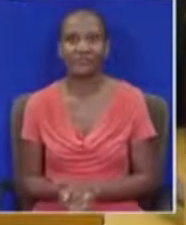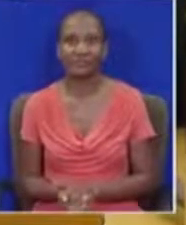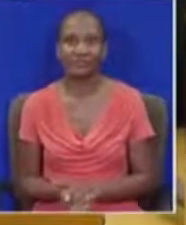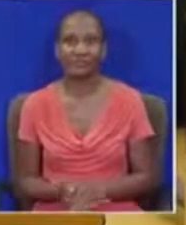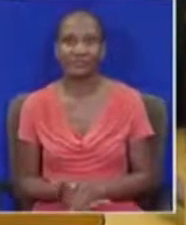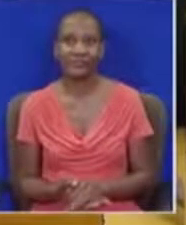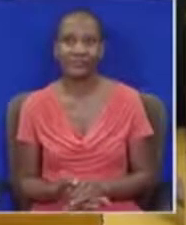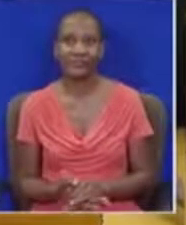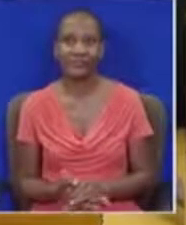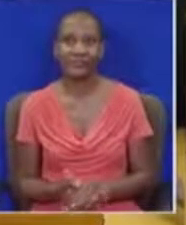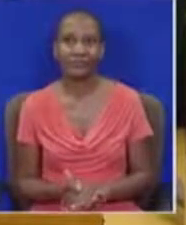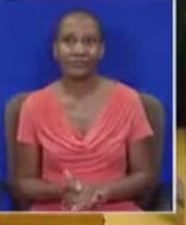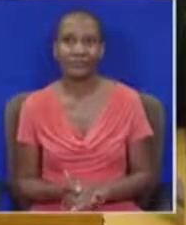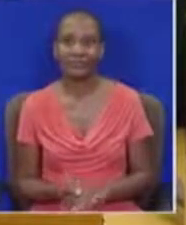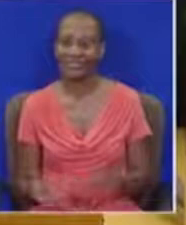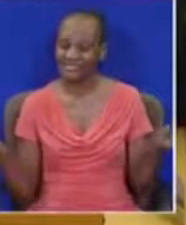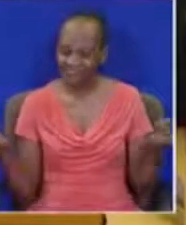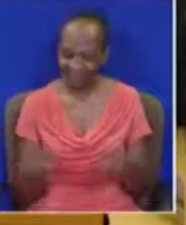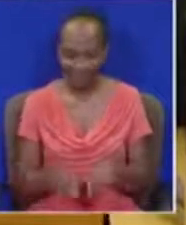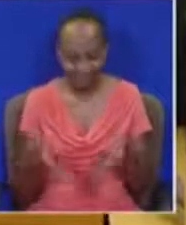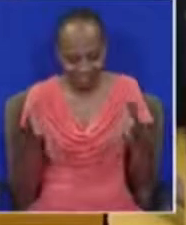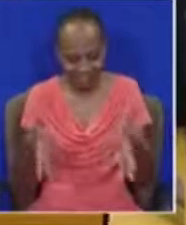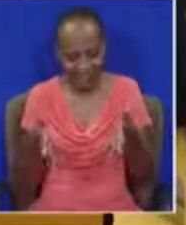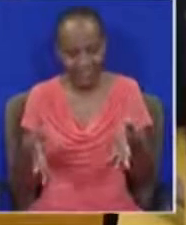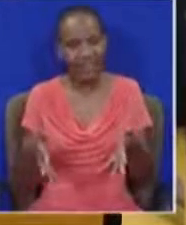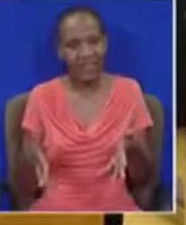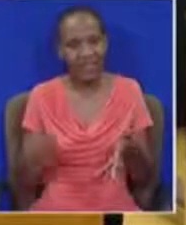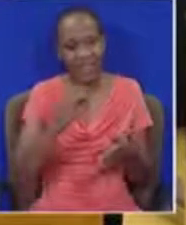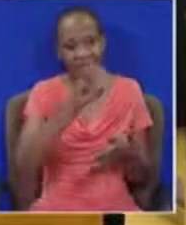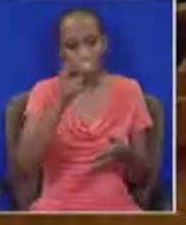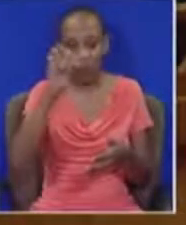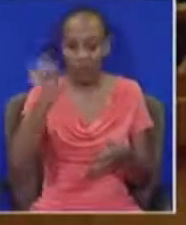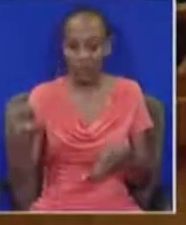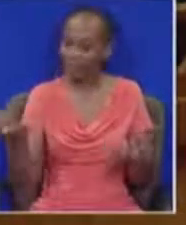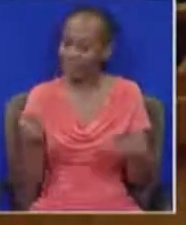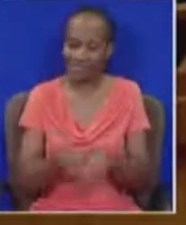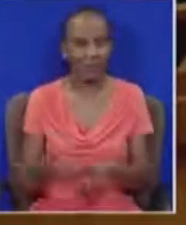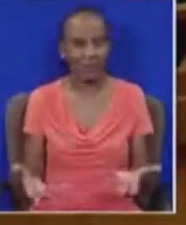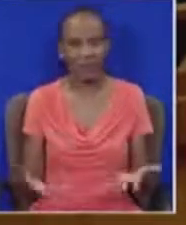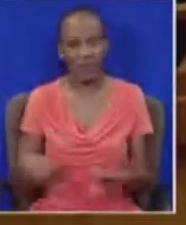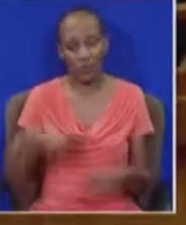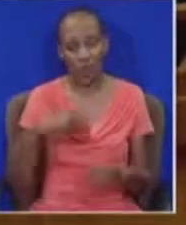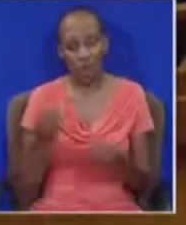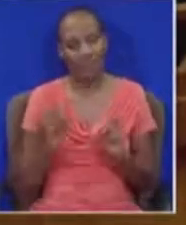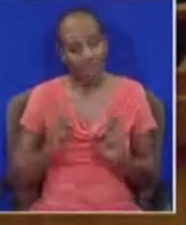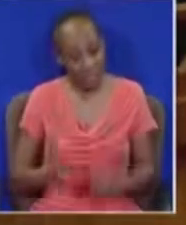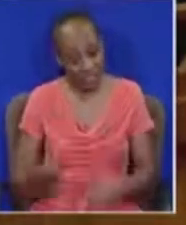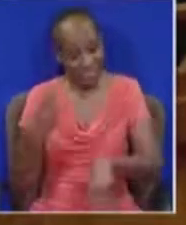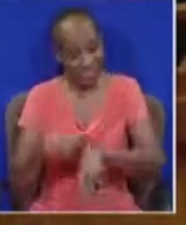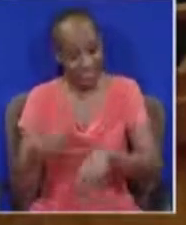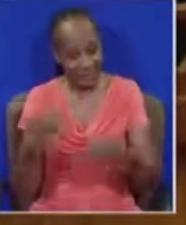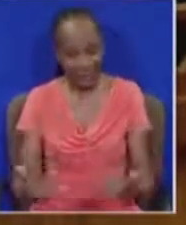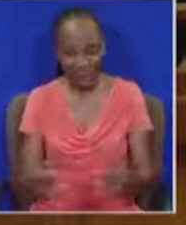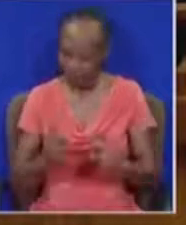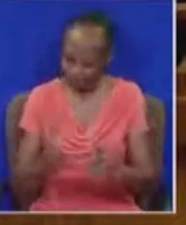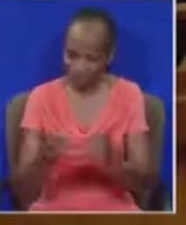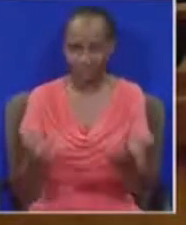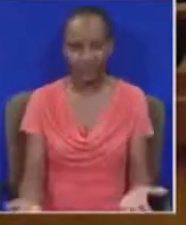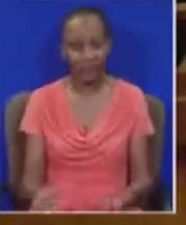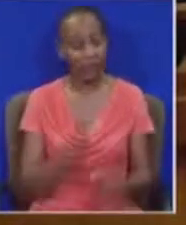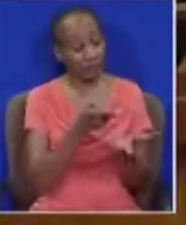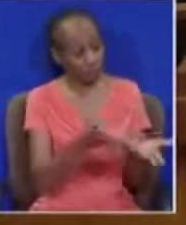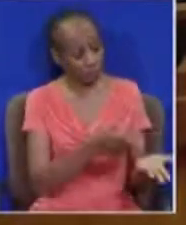This is exactly the current state of our state-owned entities. We are in a state of emergency. Mr.